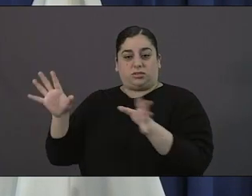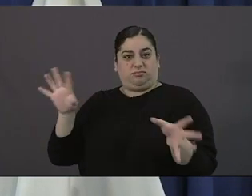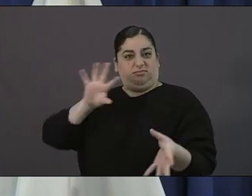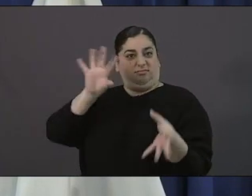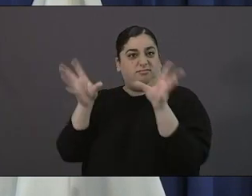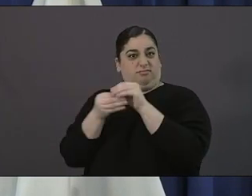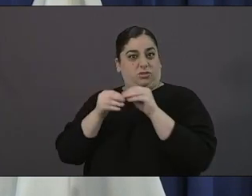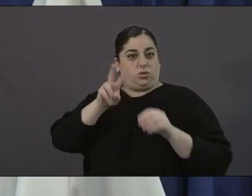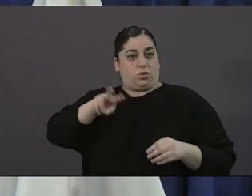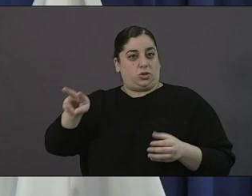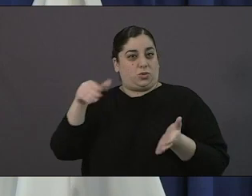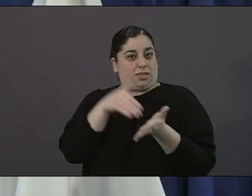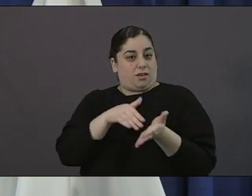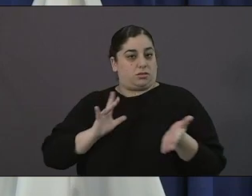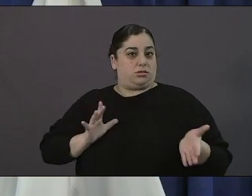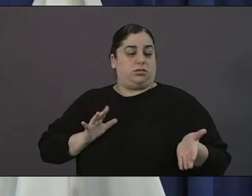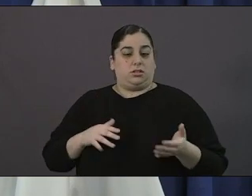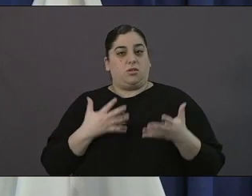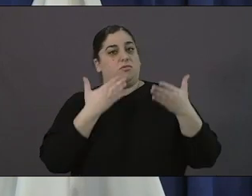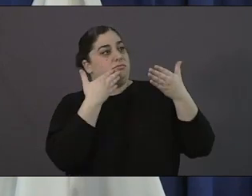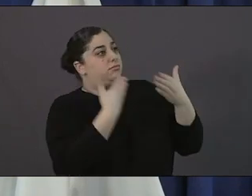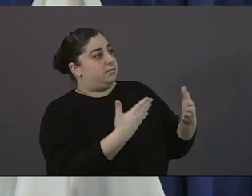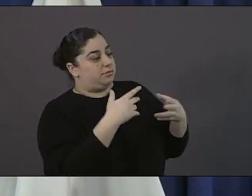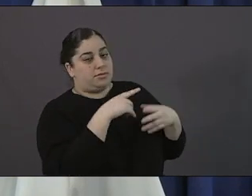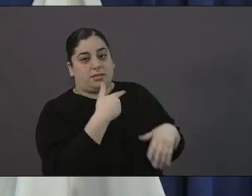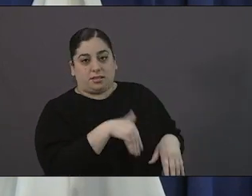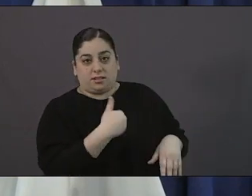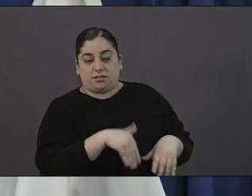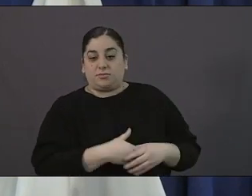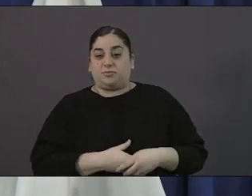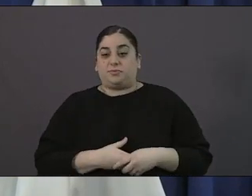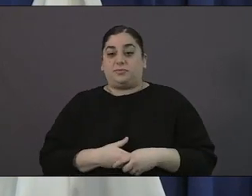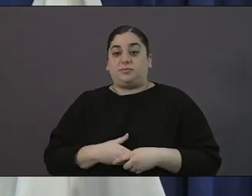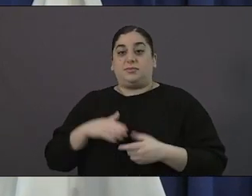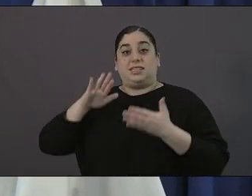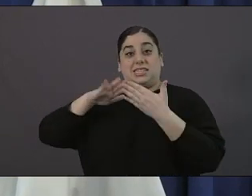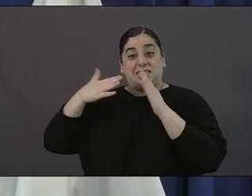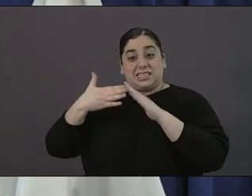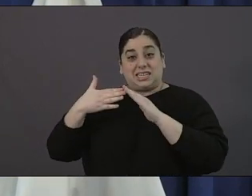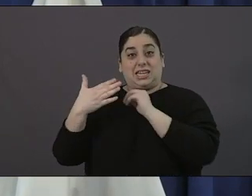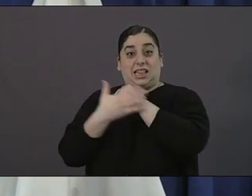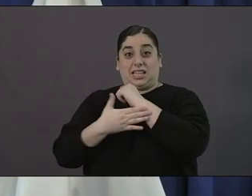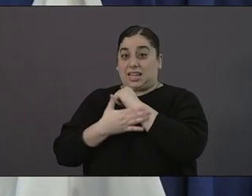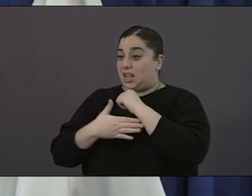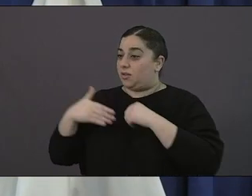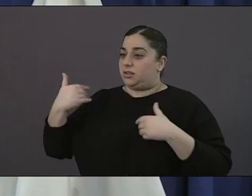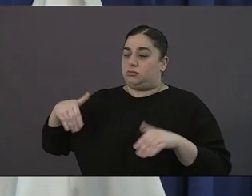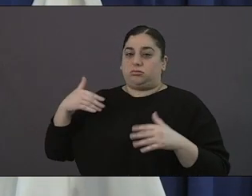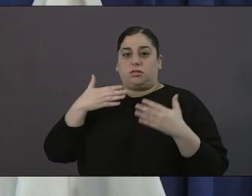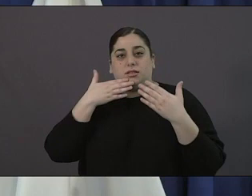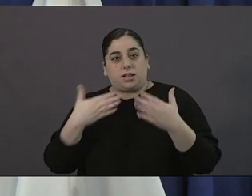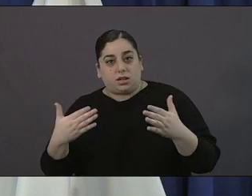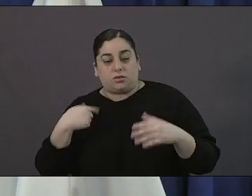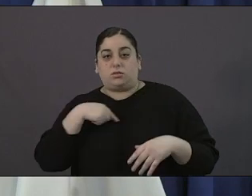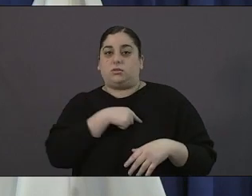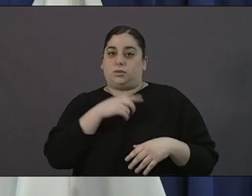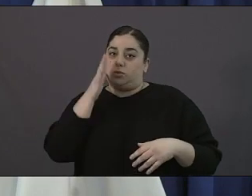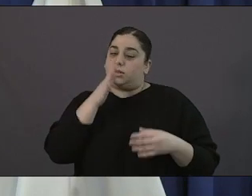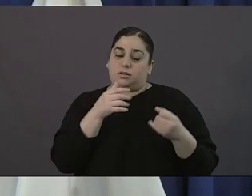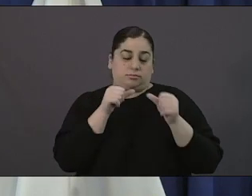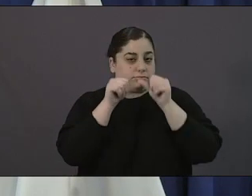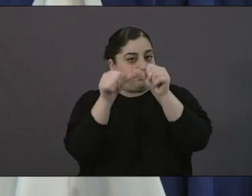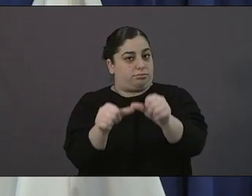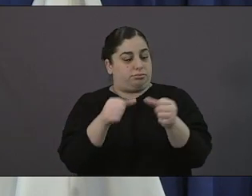have our full support as a city and as a county and uh we're going to keep helping people we will get through this together